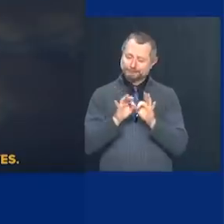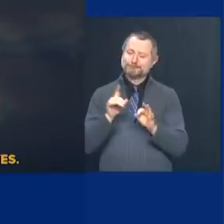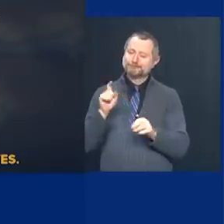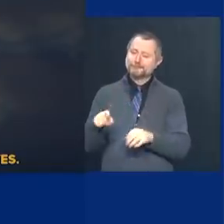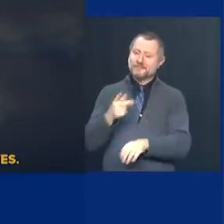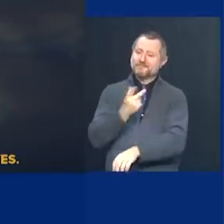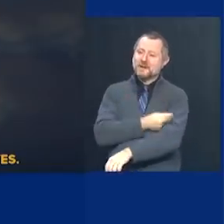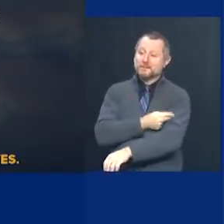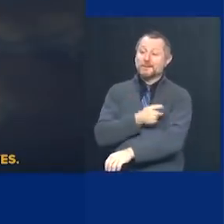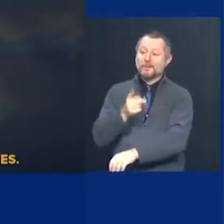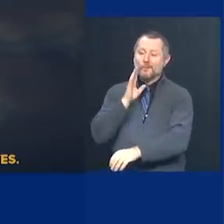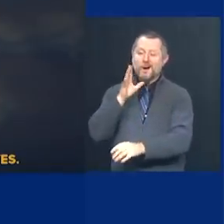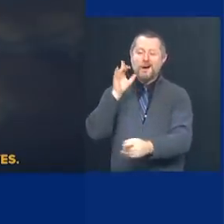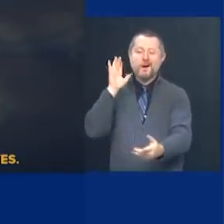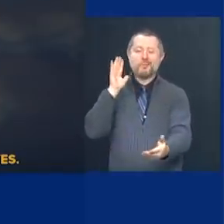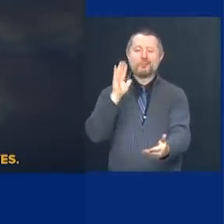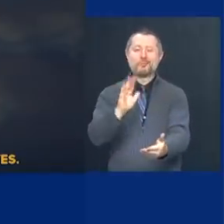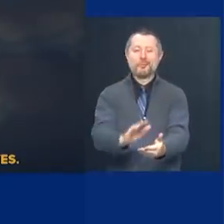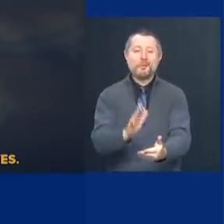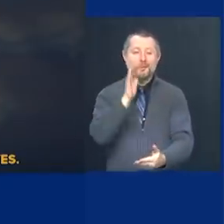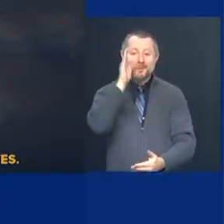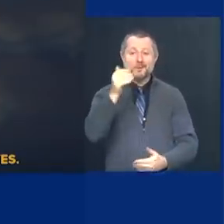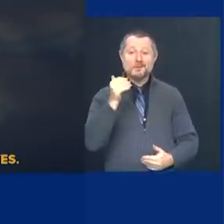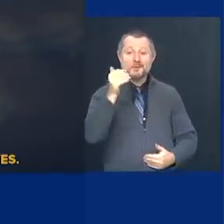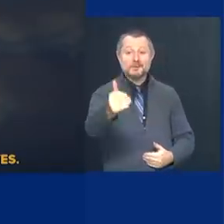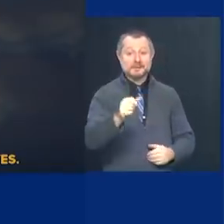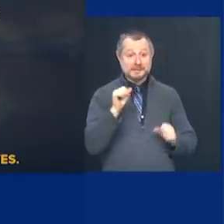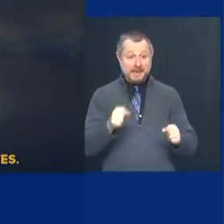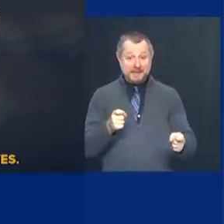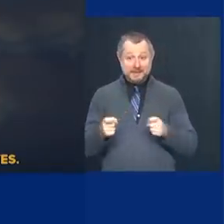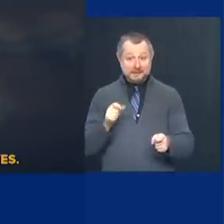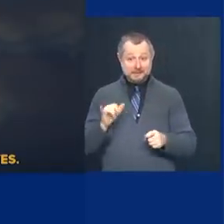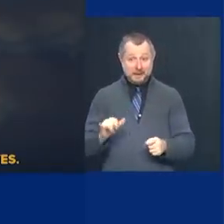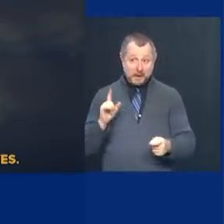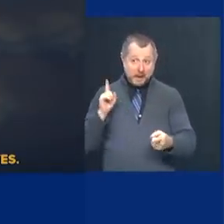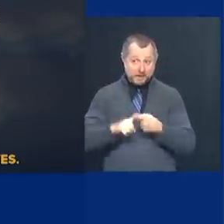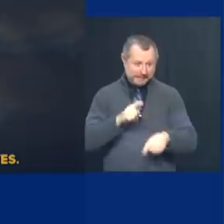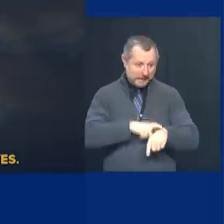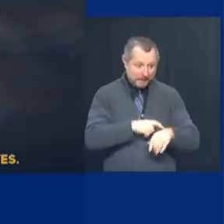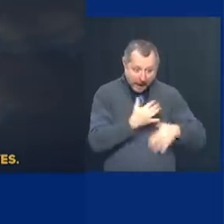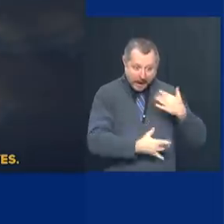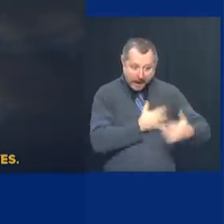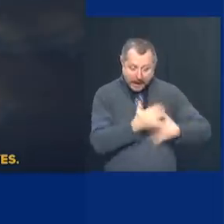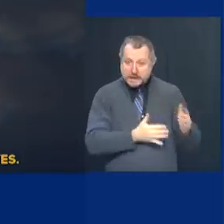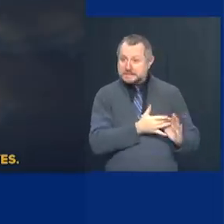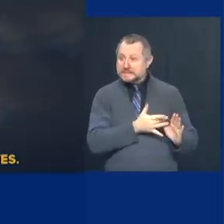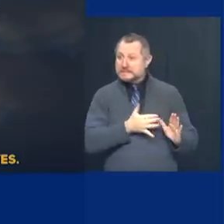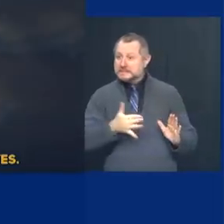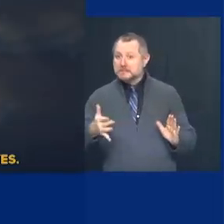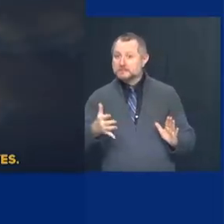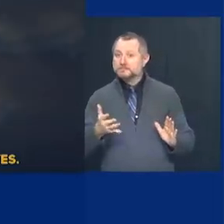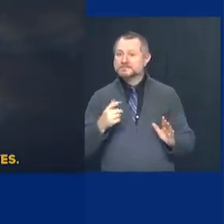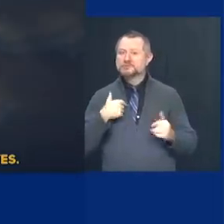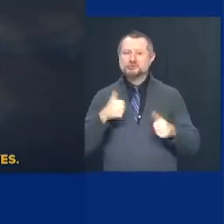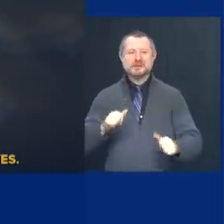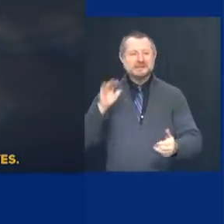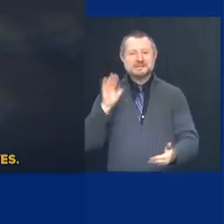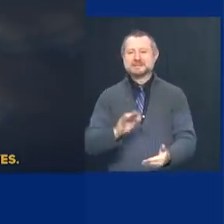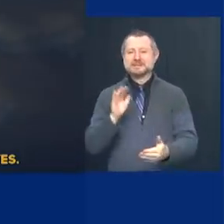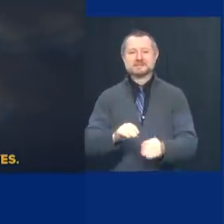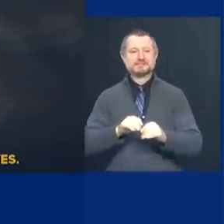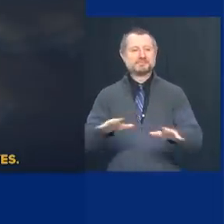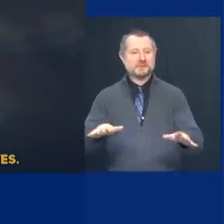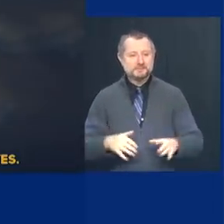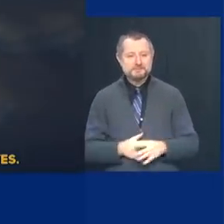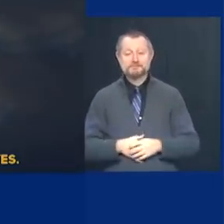on the hospital capacity? Do everything you can do to slow the spread and then at the same time, accelerate